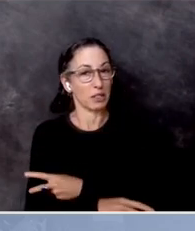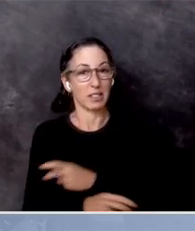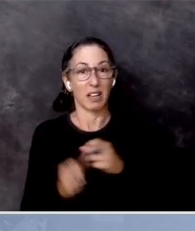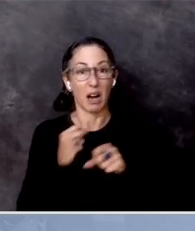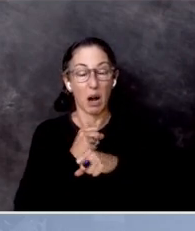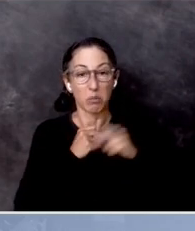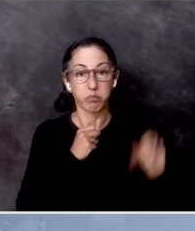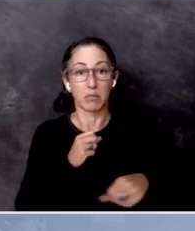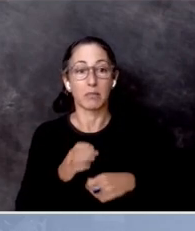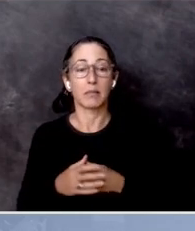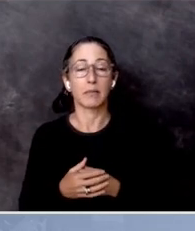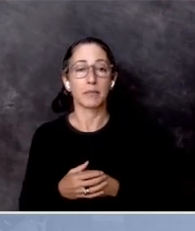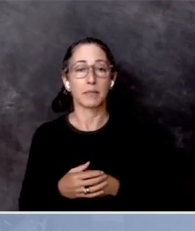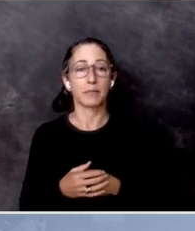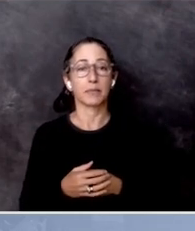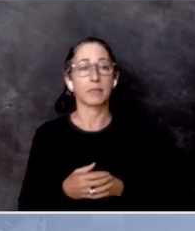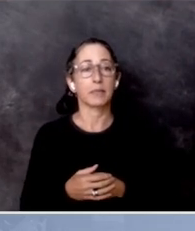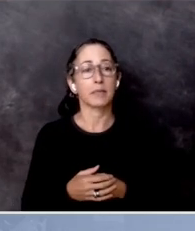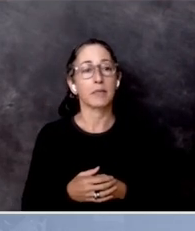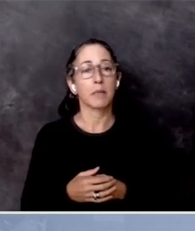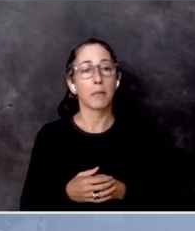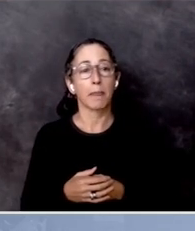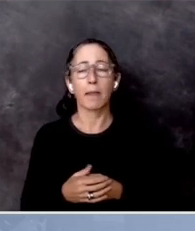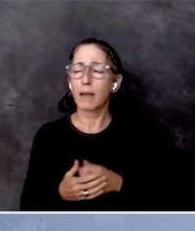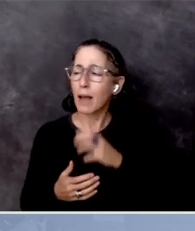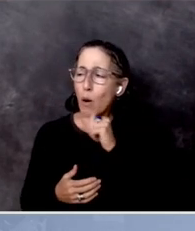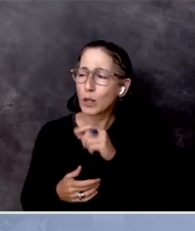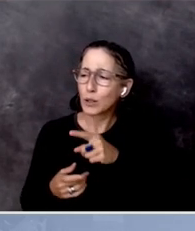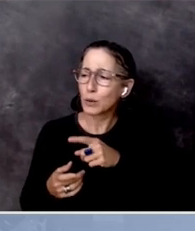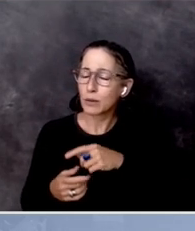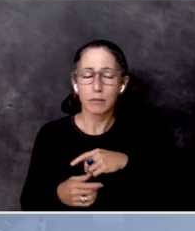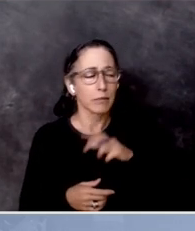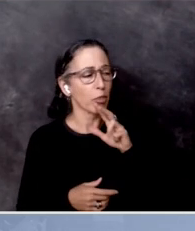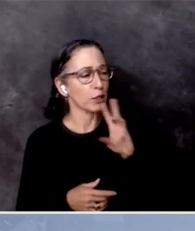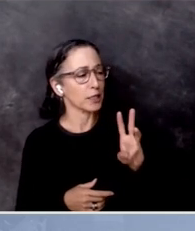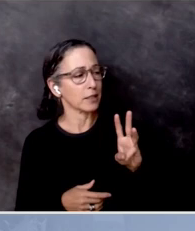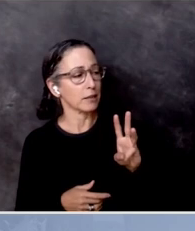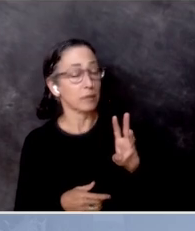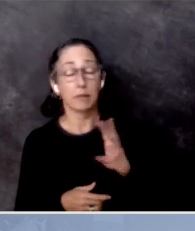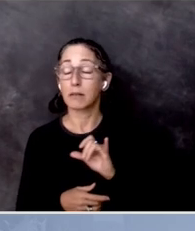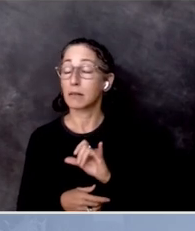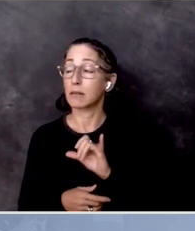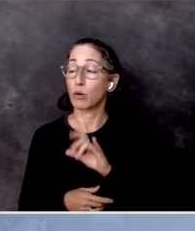how old are you, man? I'm 36 now. You're 36.